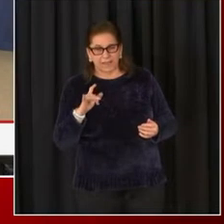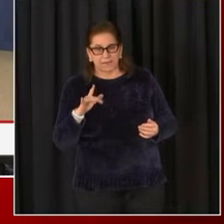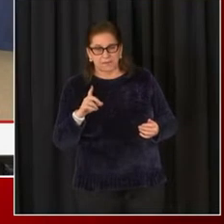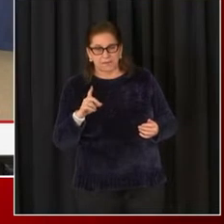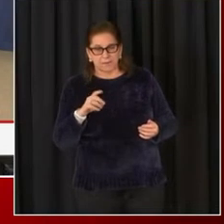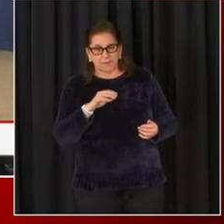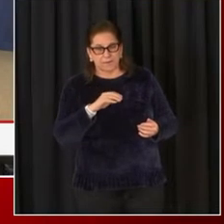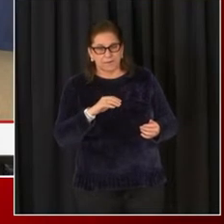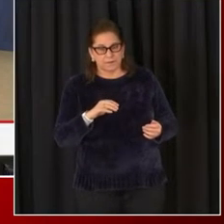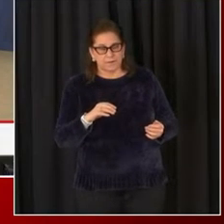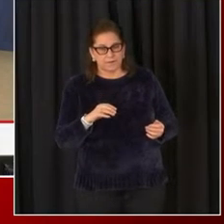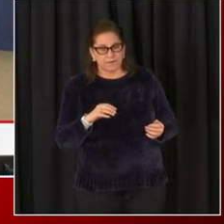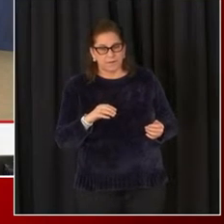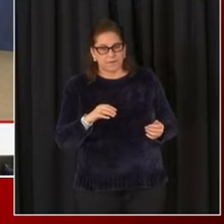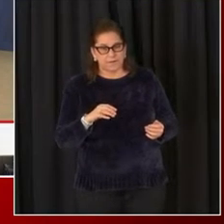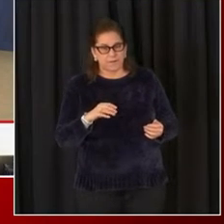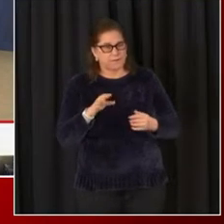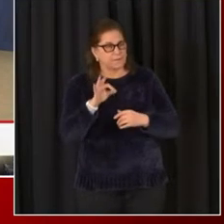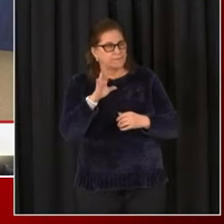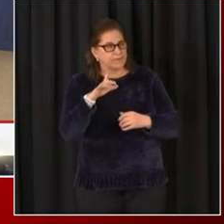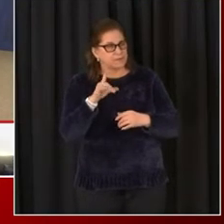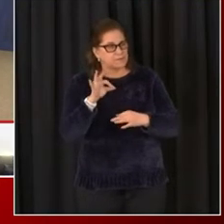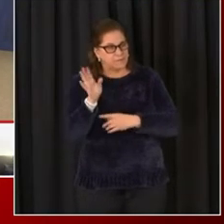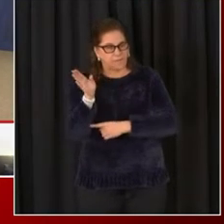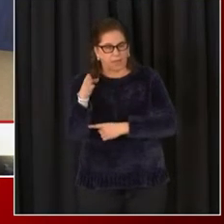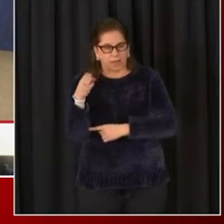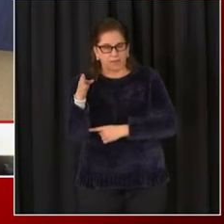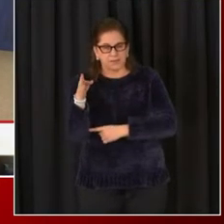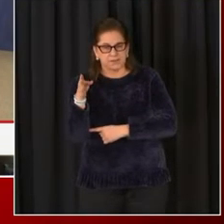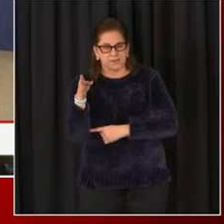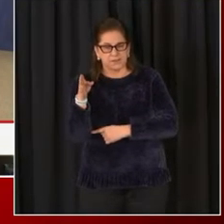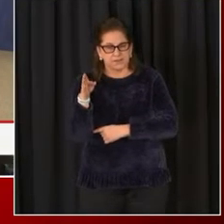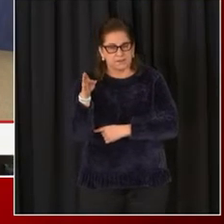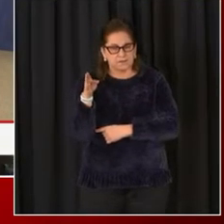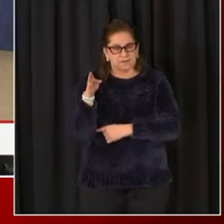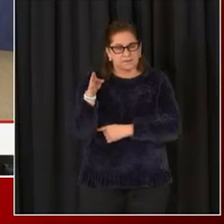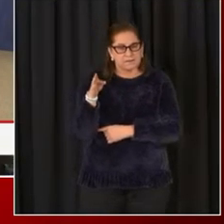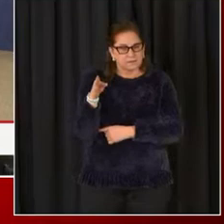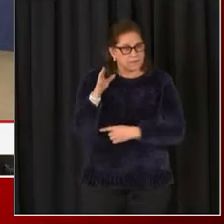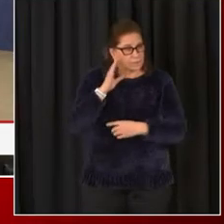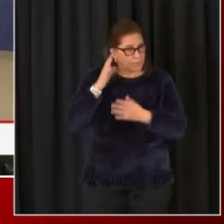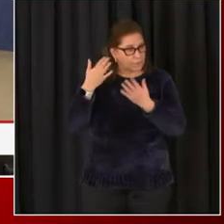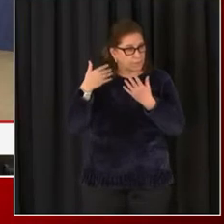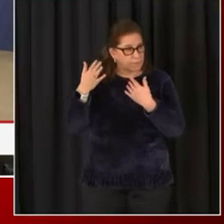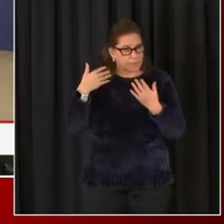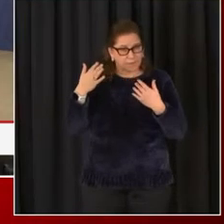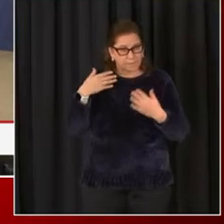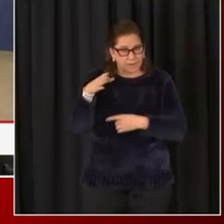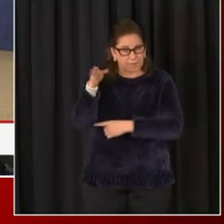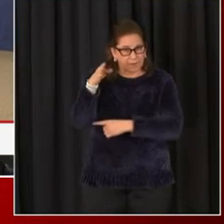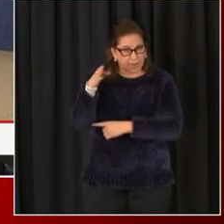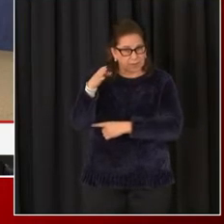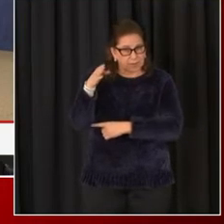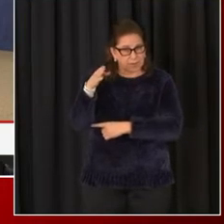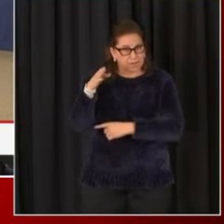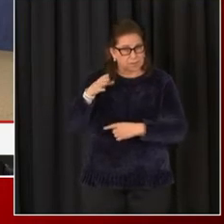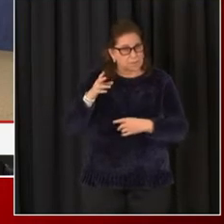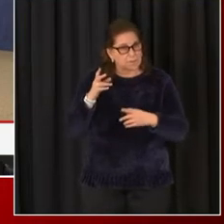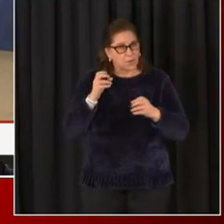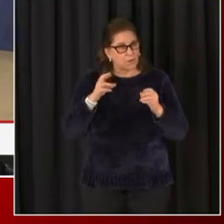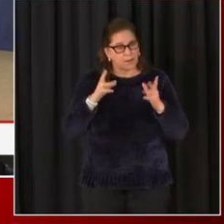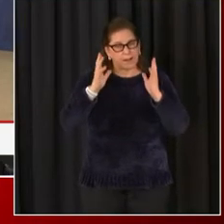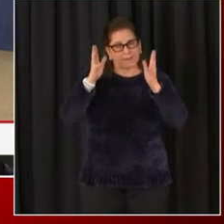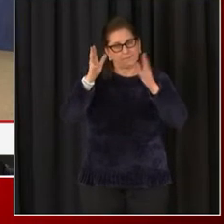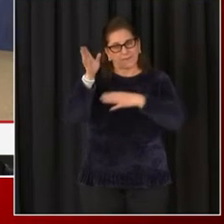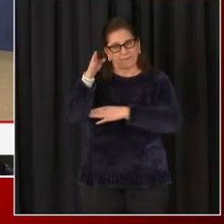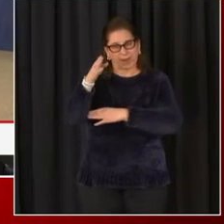the field of flags and pillars of light displays will be removed? How long will that take? And will there be an opportunity for the public to take a look?